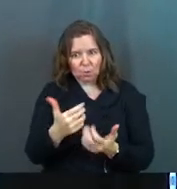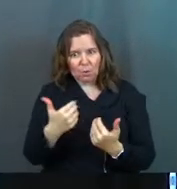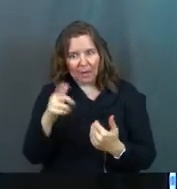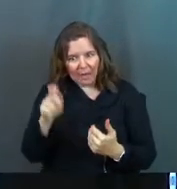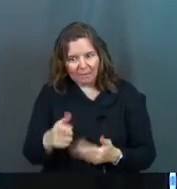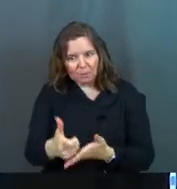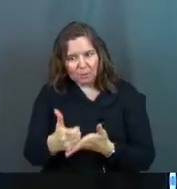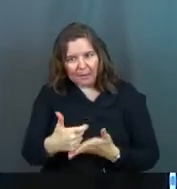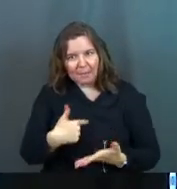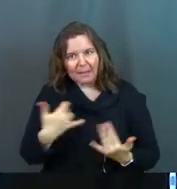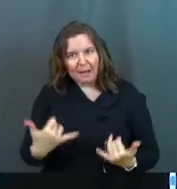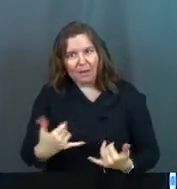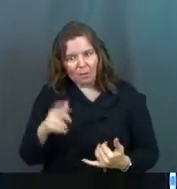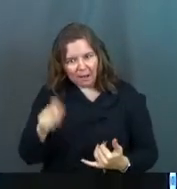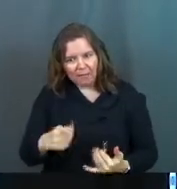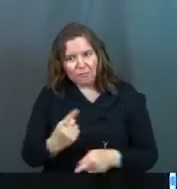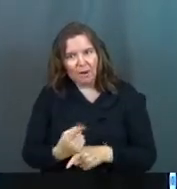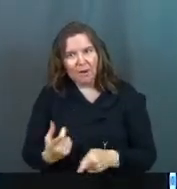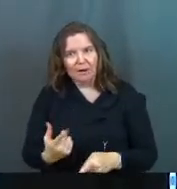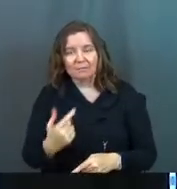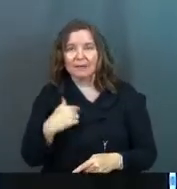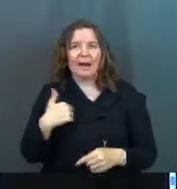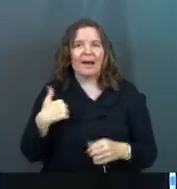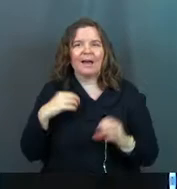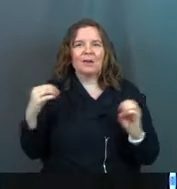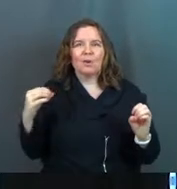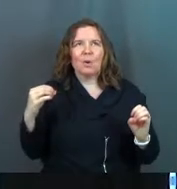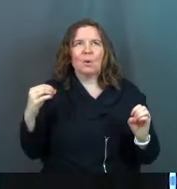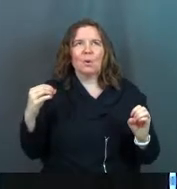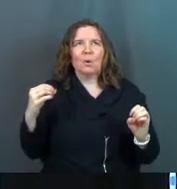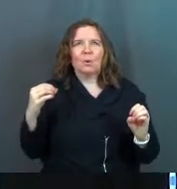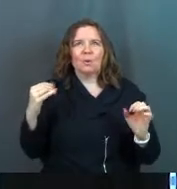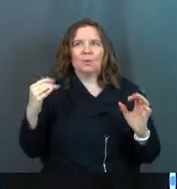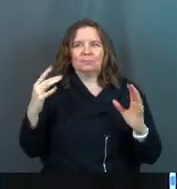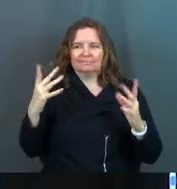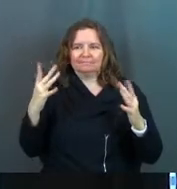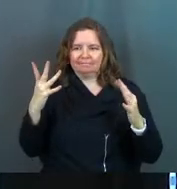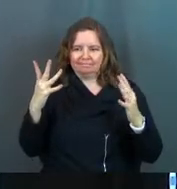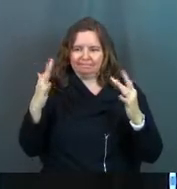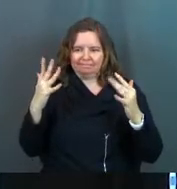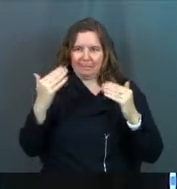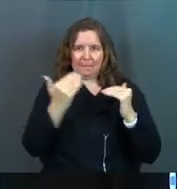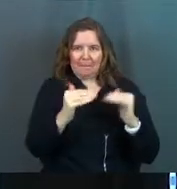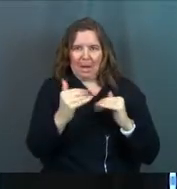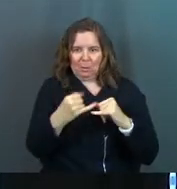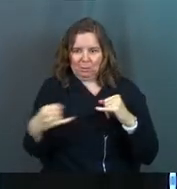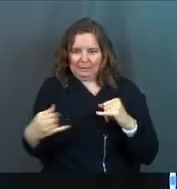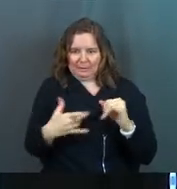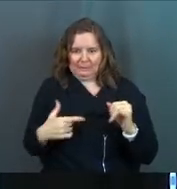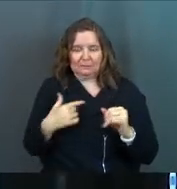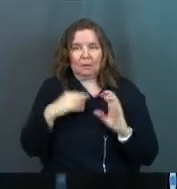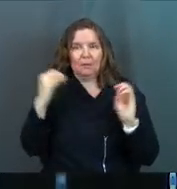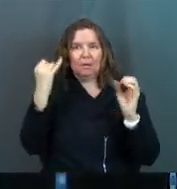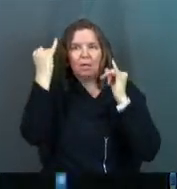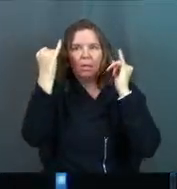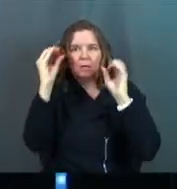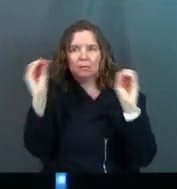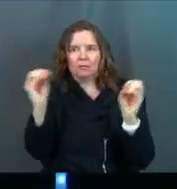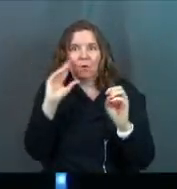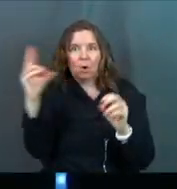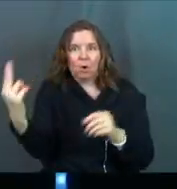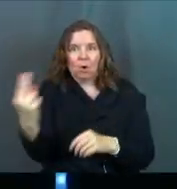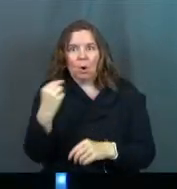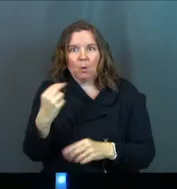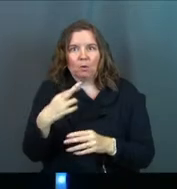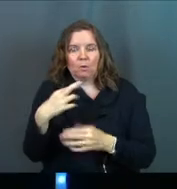you have to help? And see, I had no framework for that. I had no framework for a boundary. I had no framework for a no in